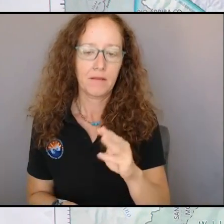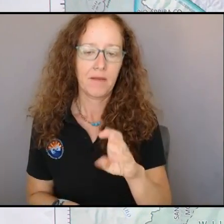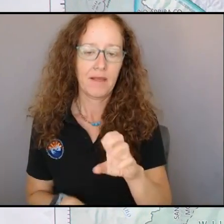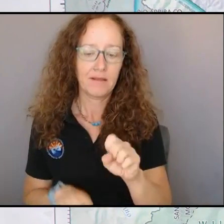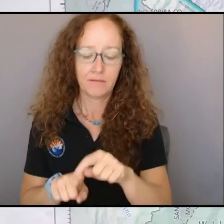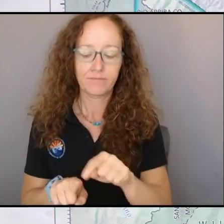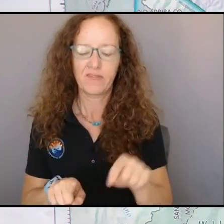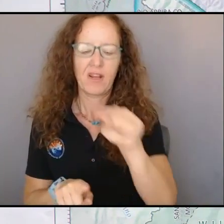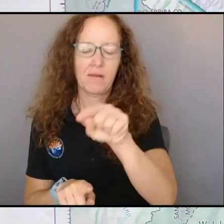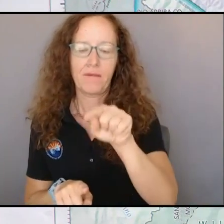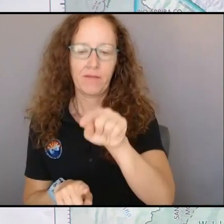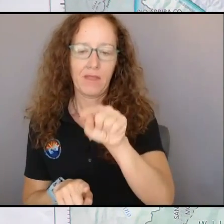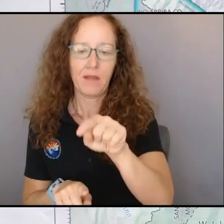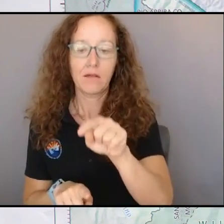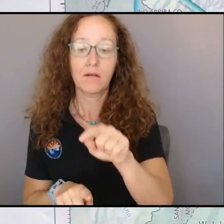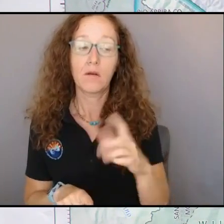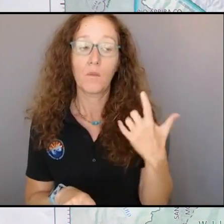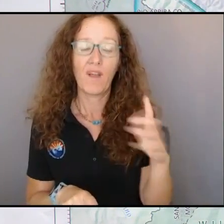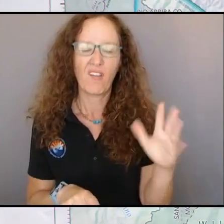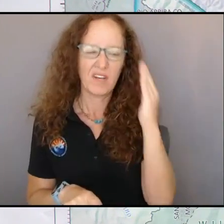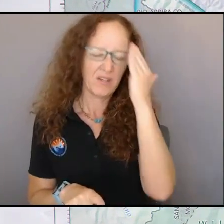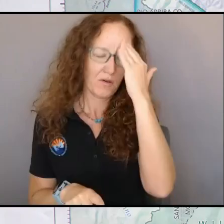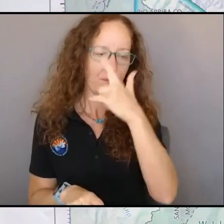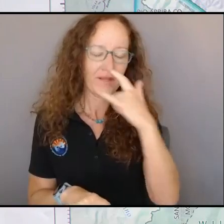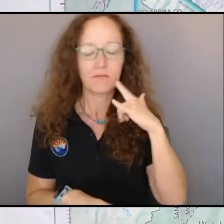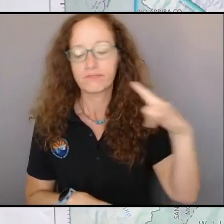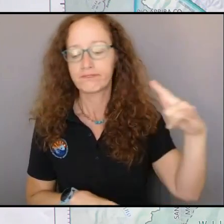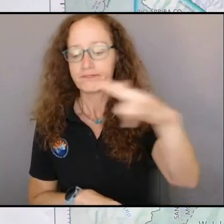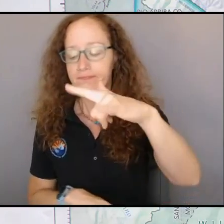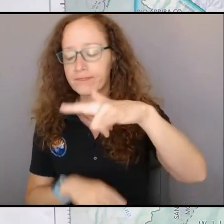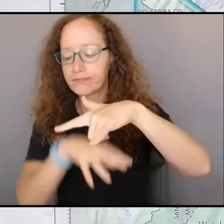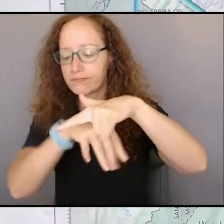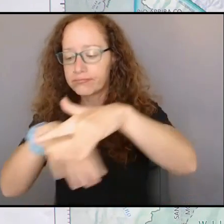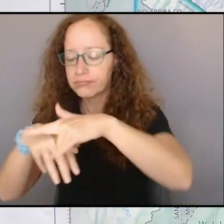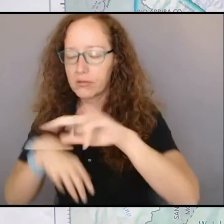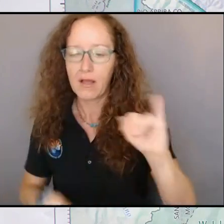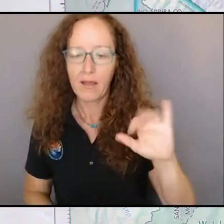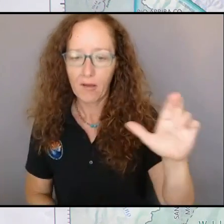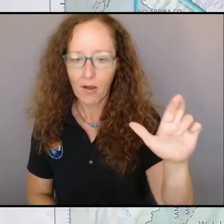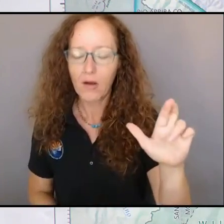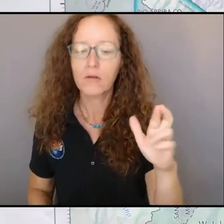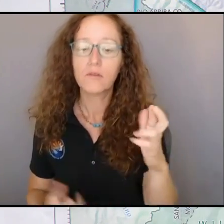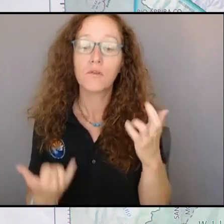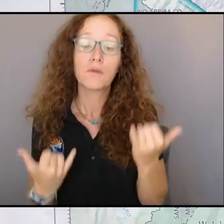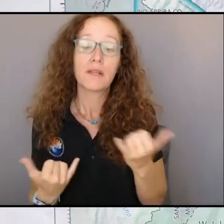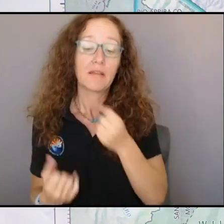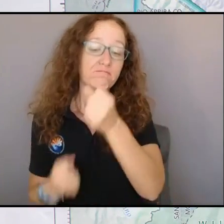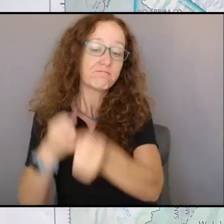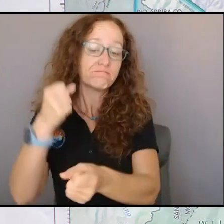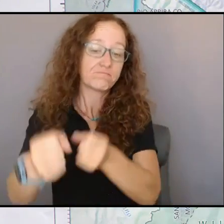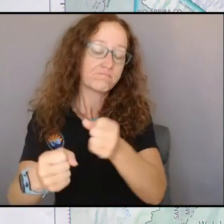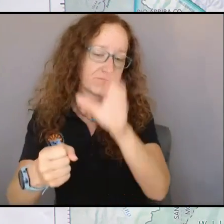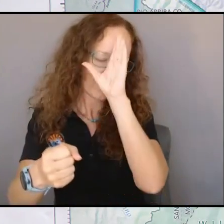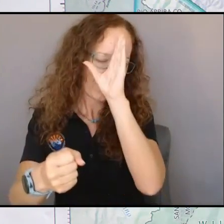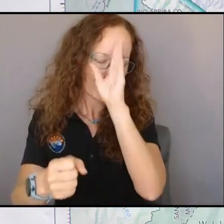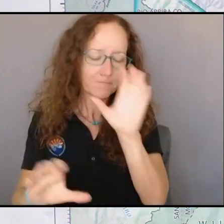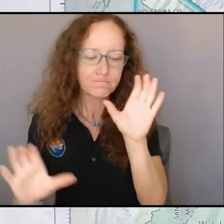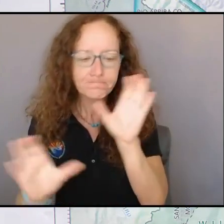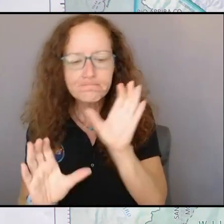on the IR map that we are aware of. We're going to send some people in there today to see if they can take care of that and then put that to bed.